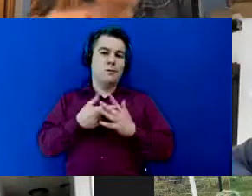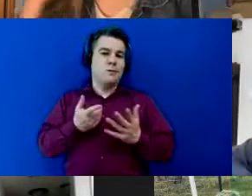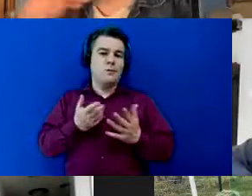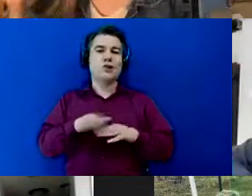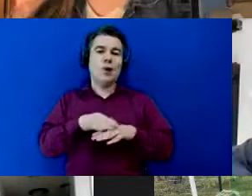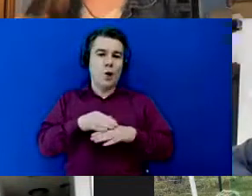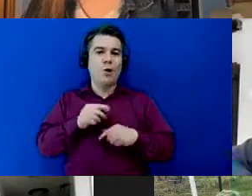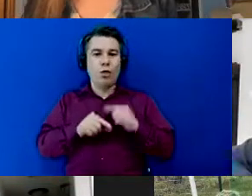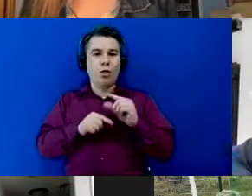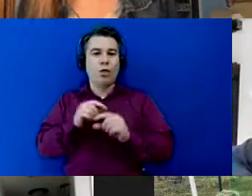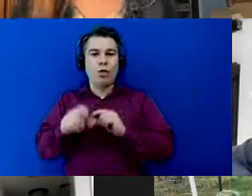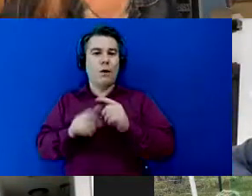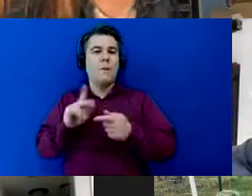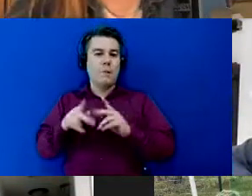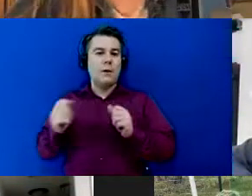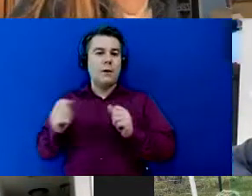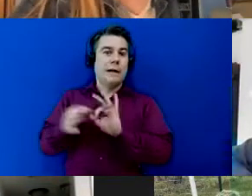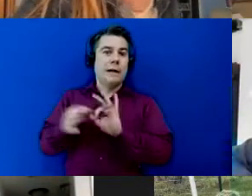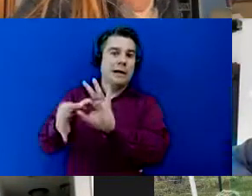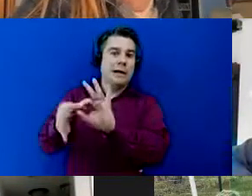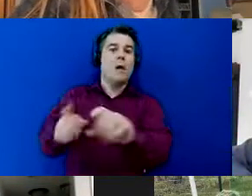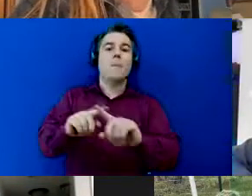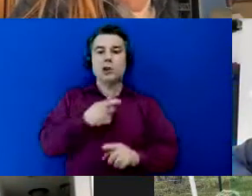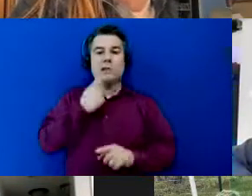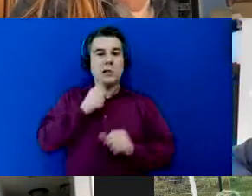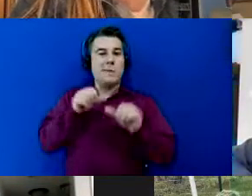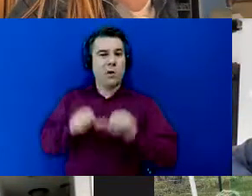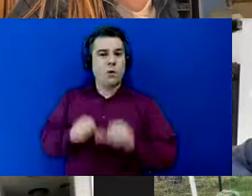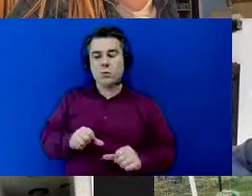that everybody can kind of get connected but yeah she just posted it i think